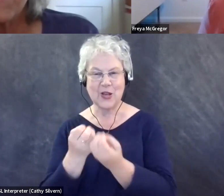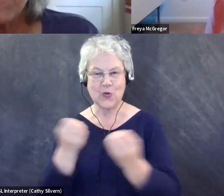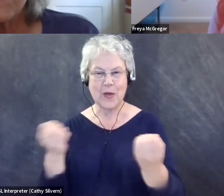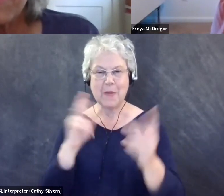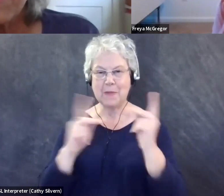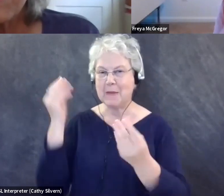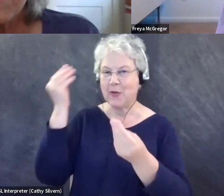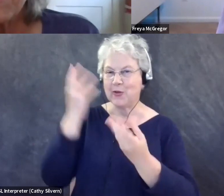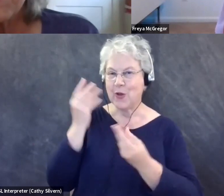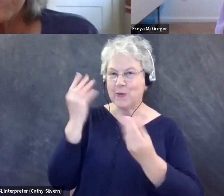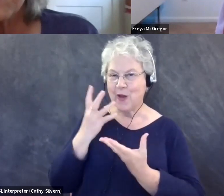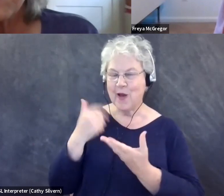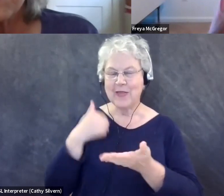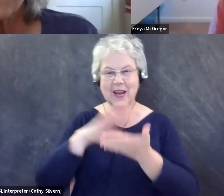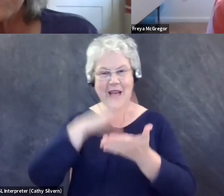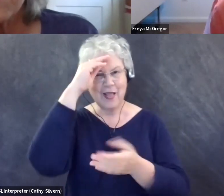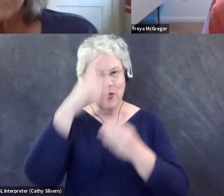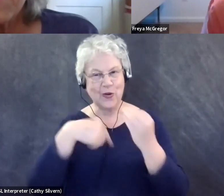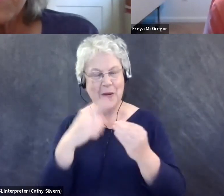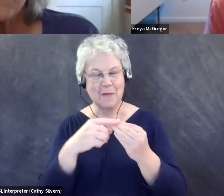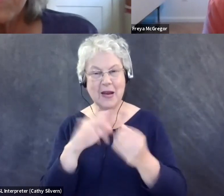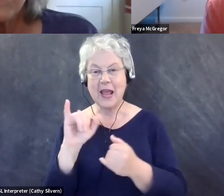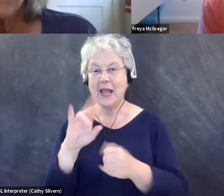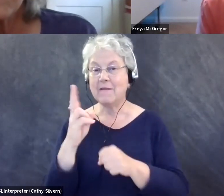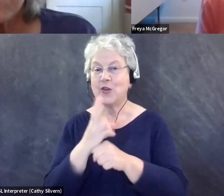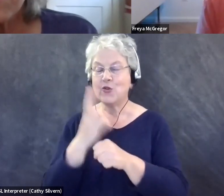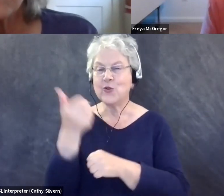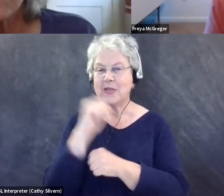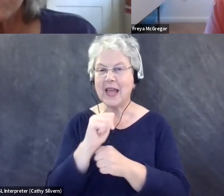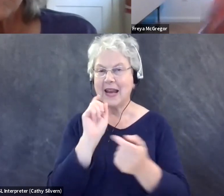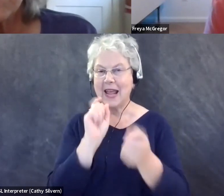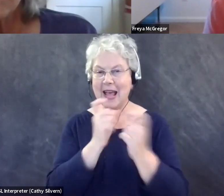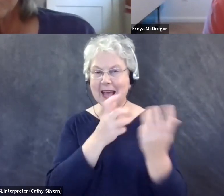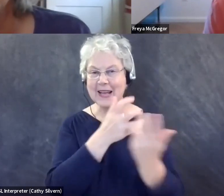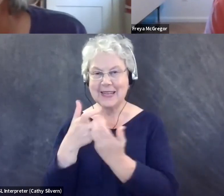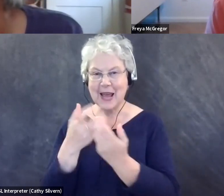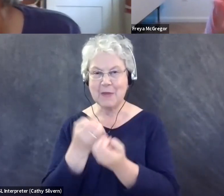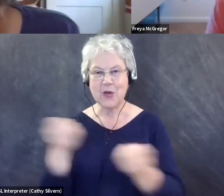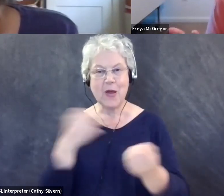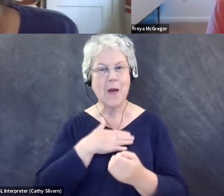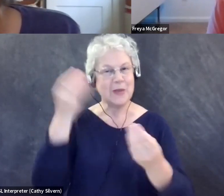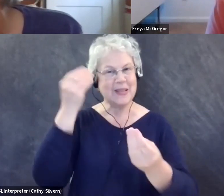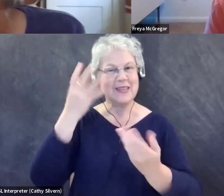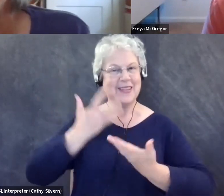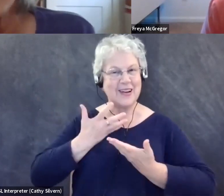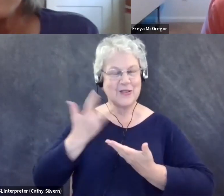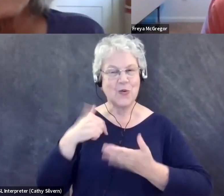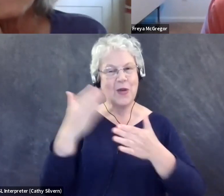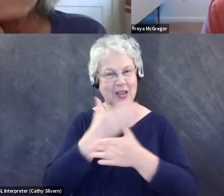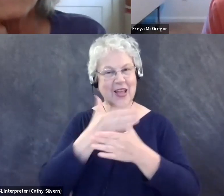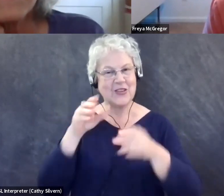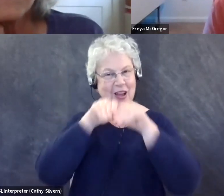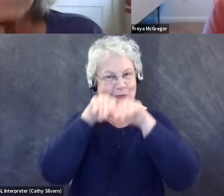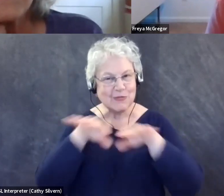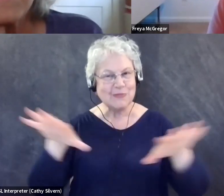and things that I know about. And if you use any adaptive birding equipment, we would love to know about it so that we can share it with more people in